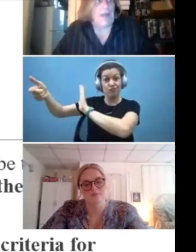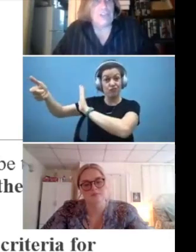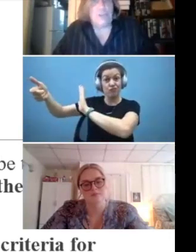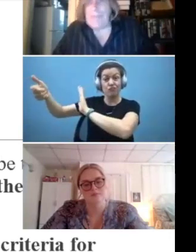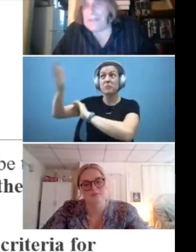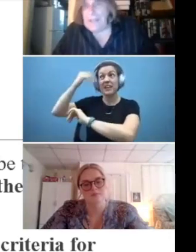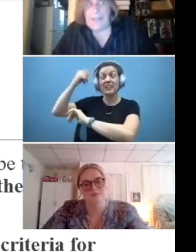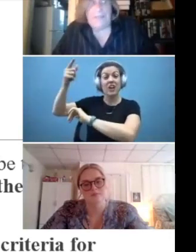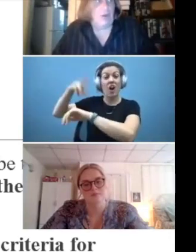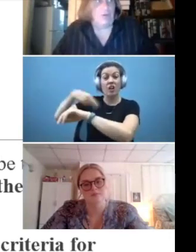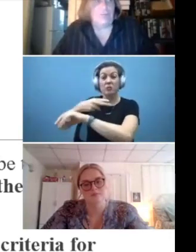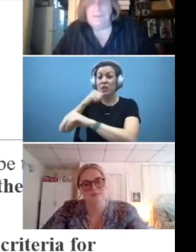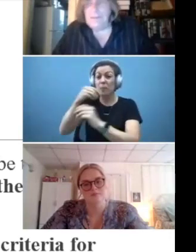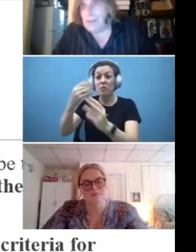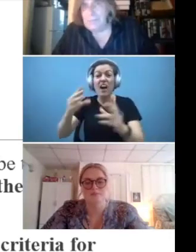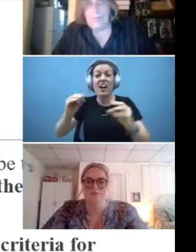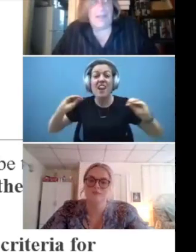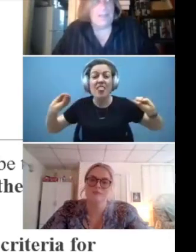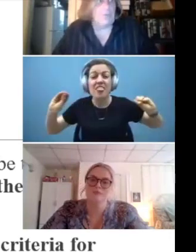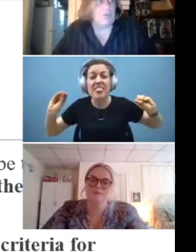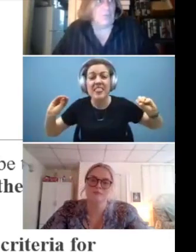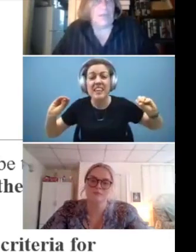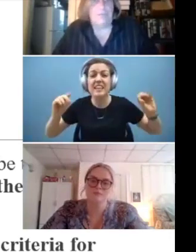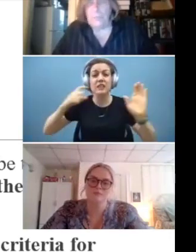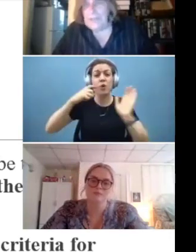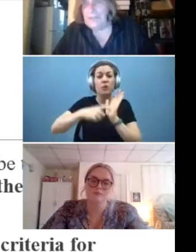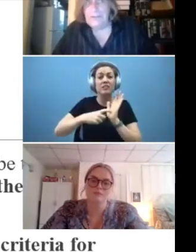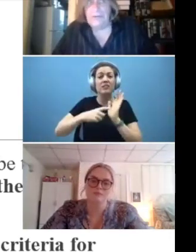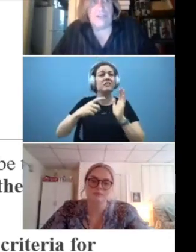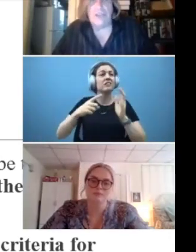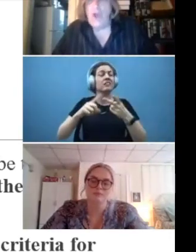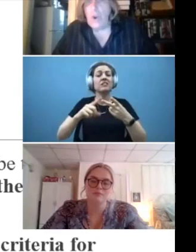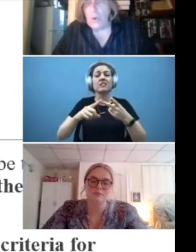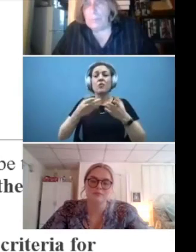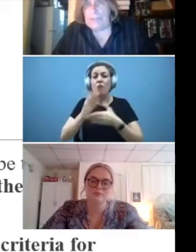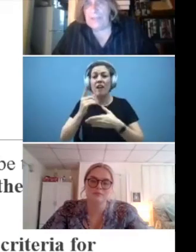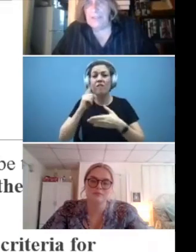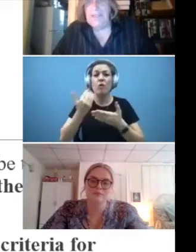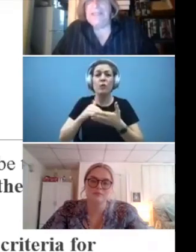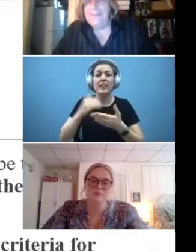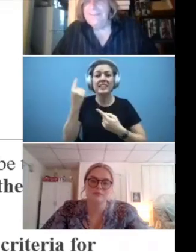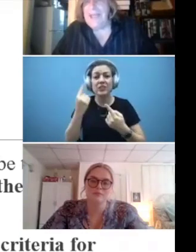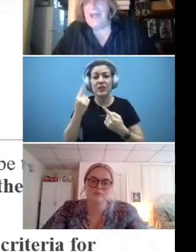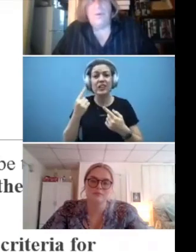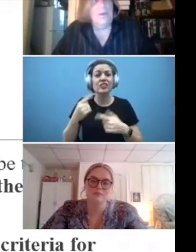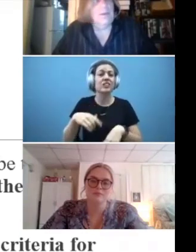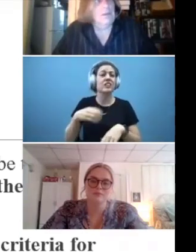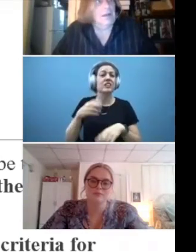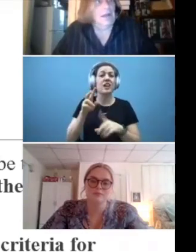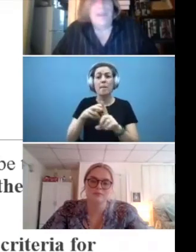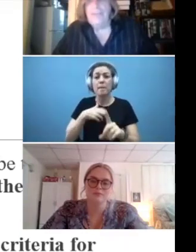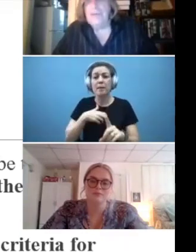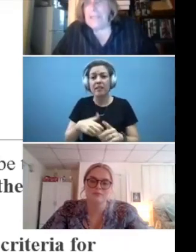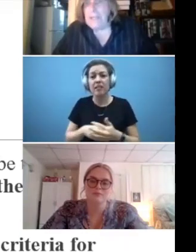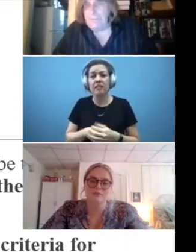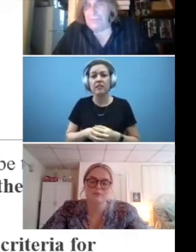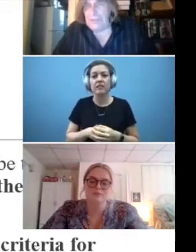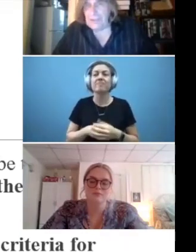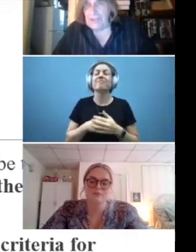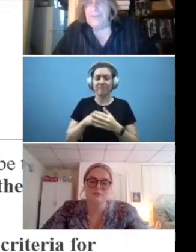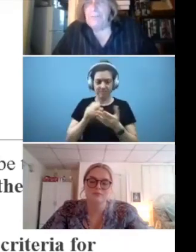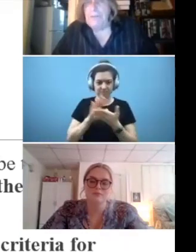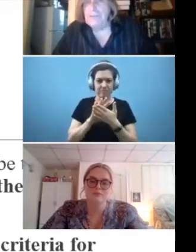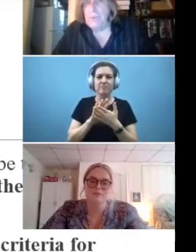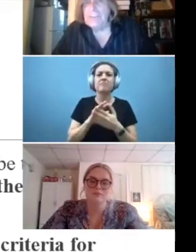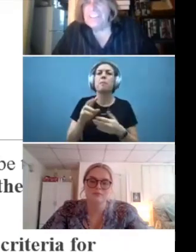provide you with any kind of notice. They did not provide you with your right to reconsideration or appeal. It is now, uh, another kettle of